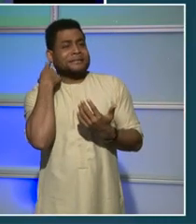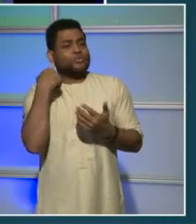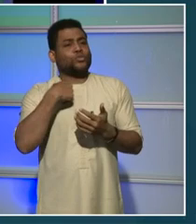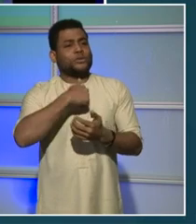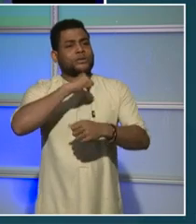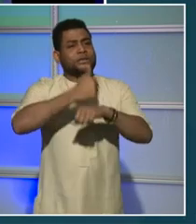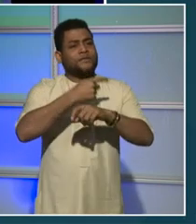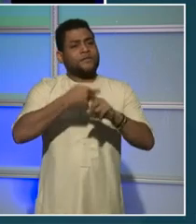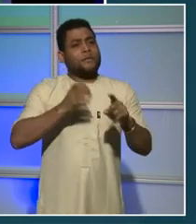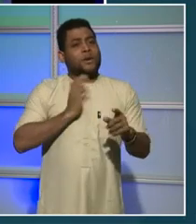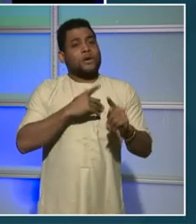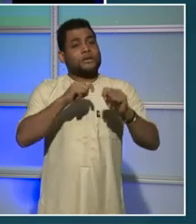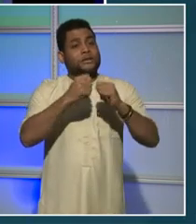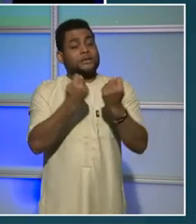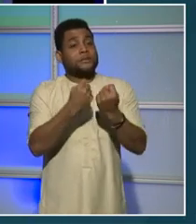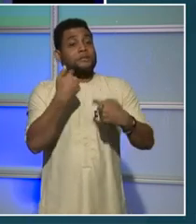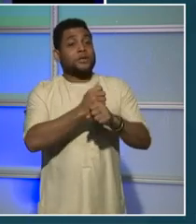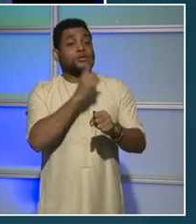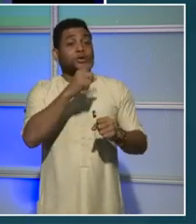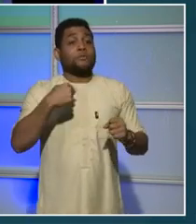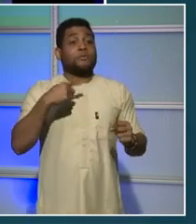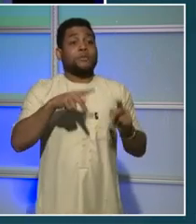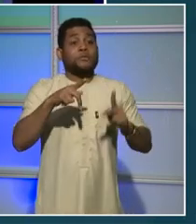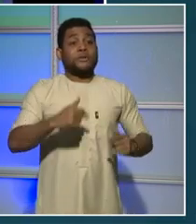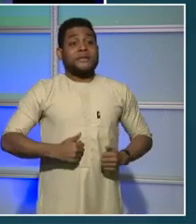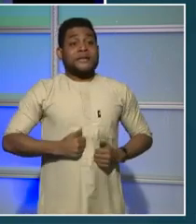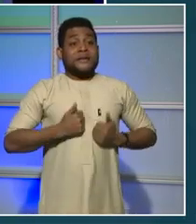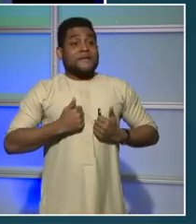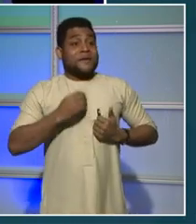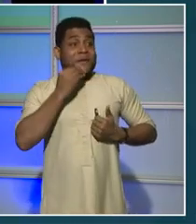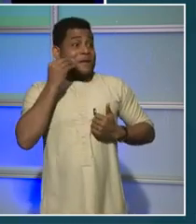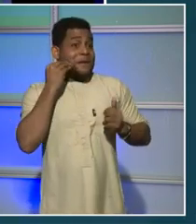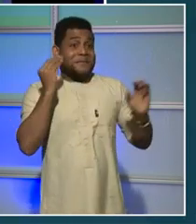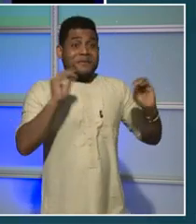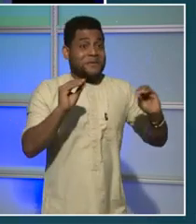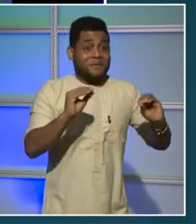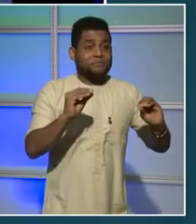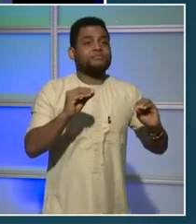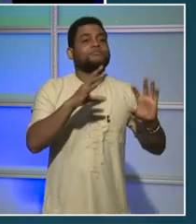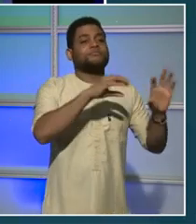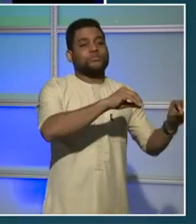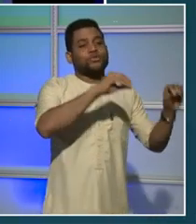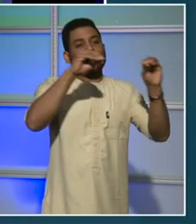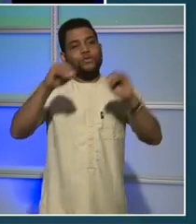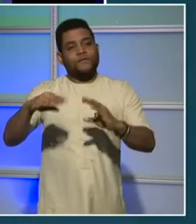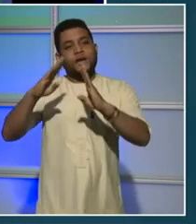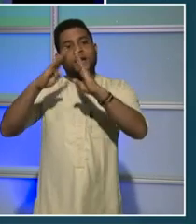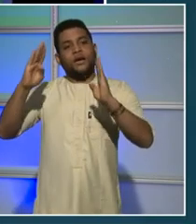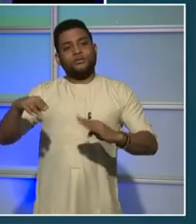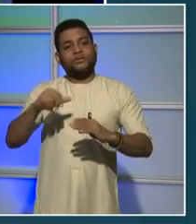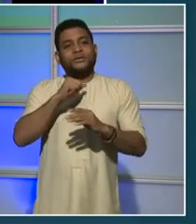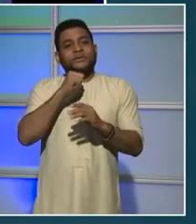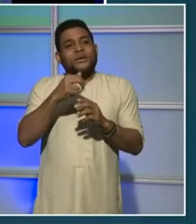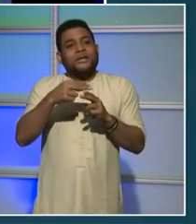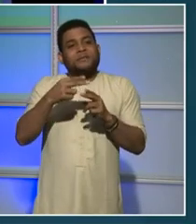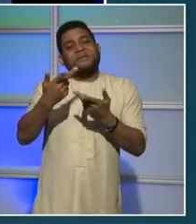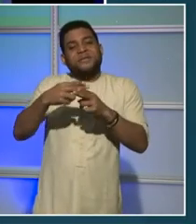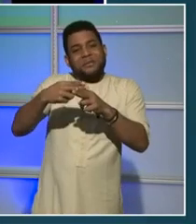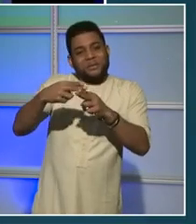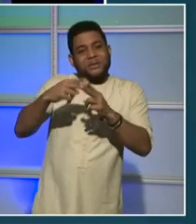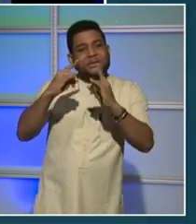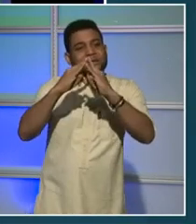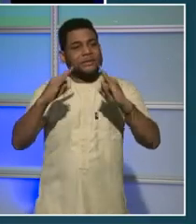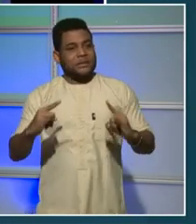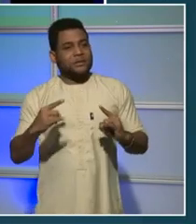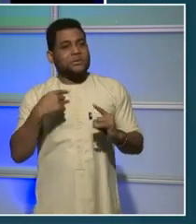homeless encampments could be living in housing rather than in rat-infested tents has shown some early